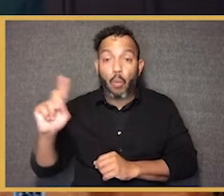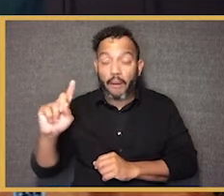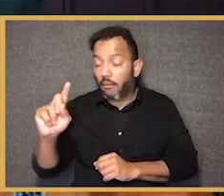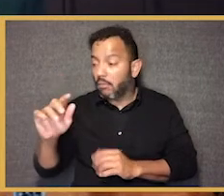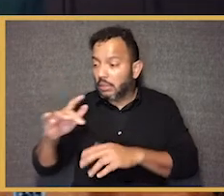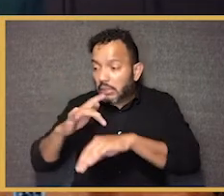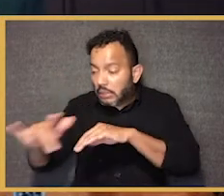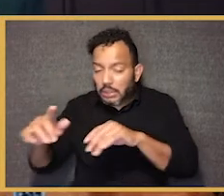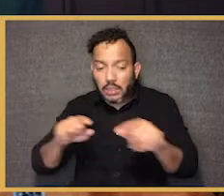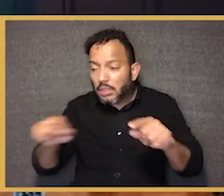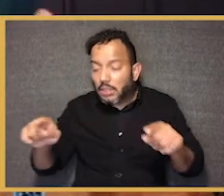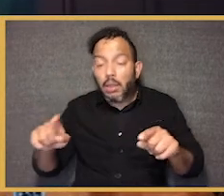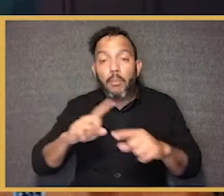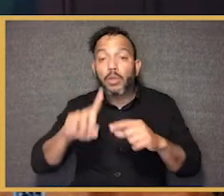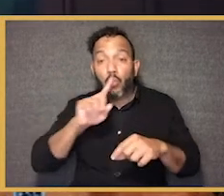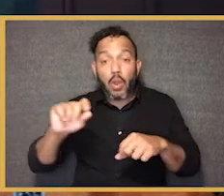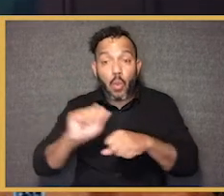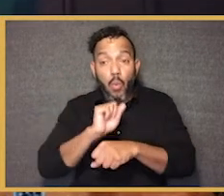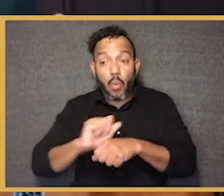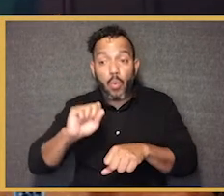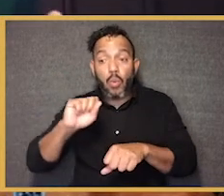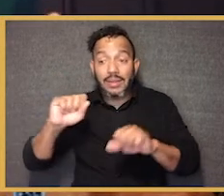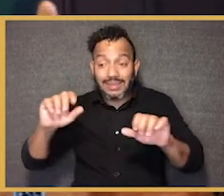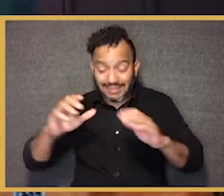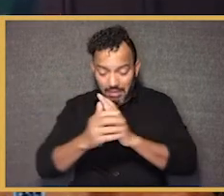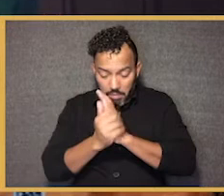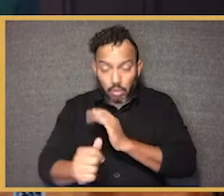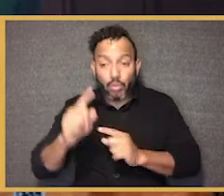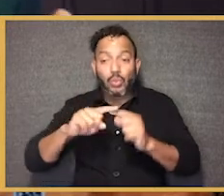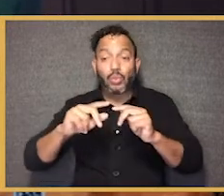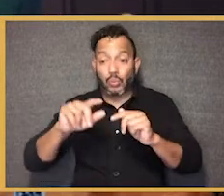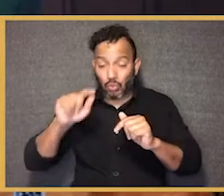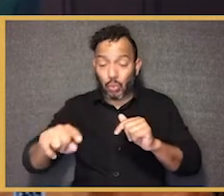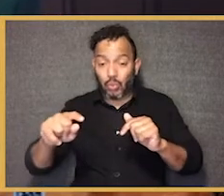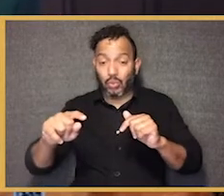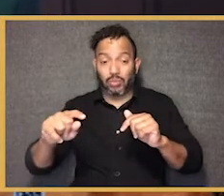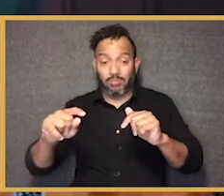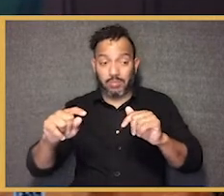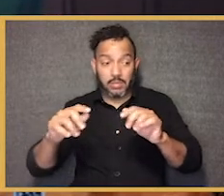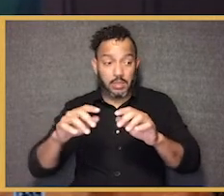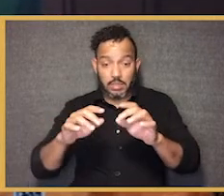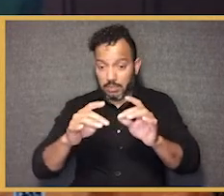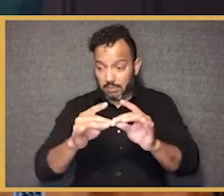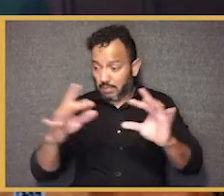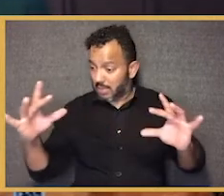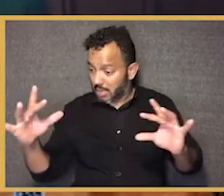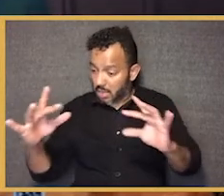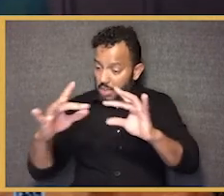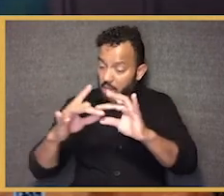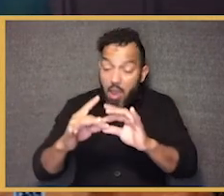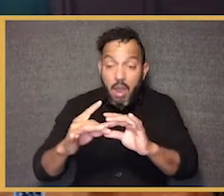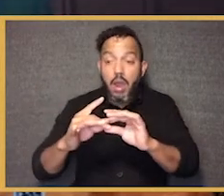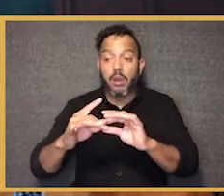gaps, the real work is capacity building to close those gaps. And that includes